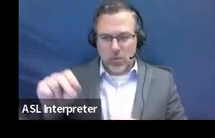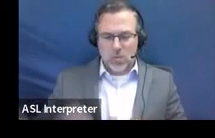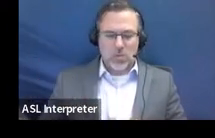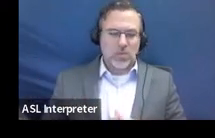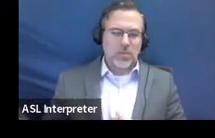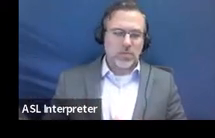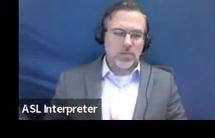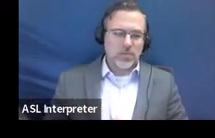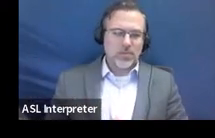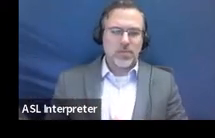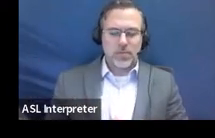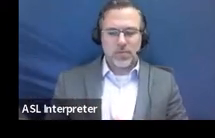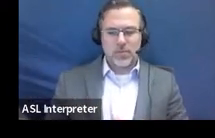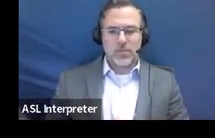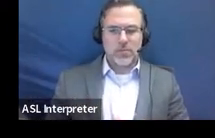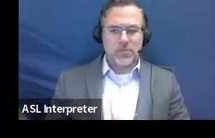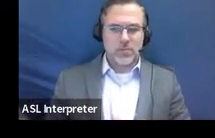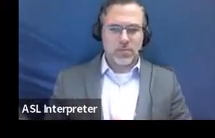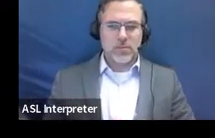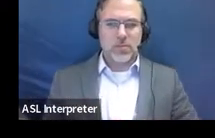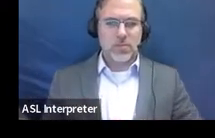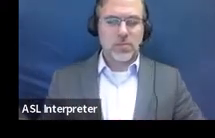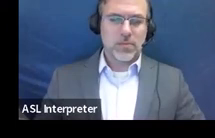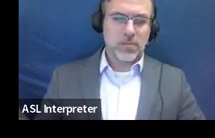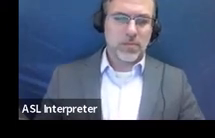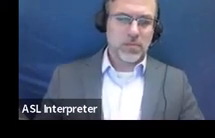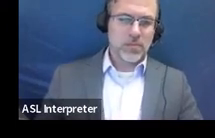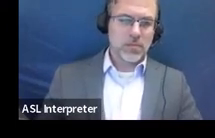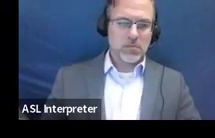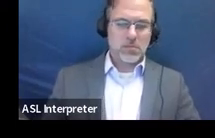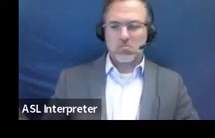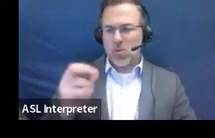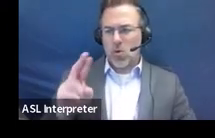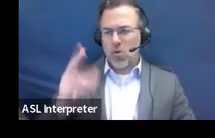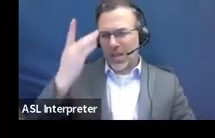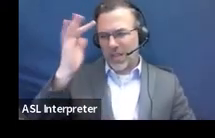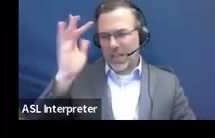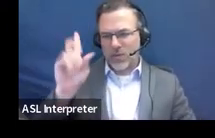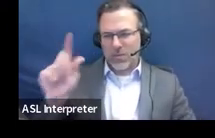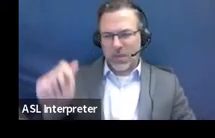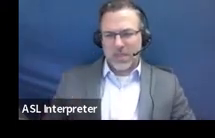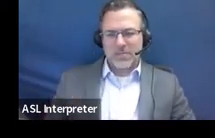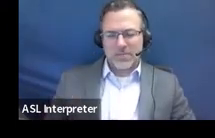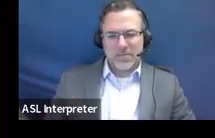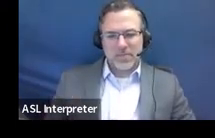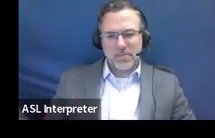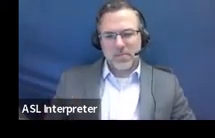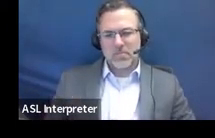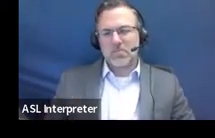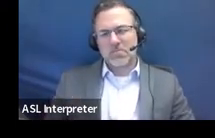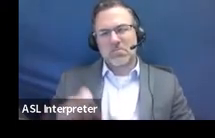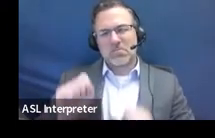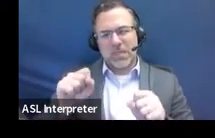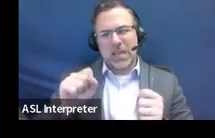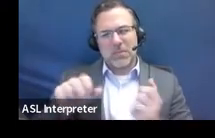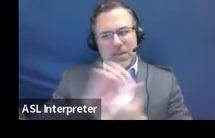disturbance or intellectual disability. It is a little confusing.